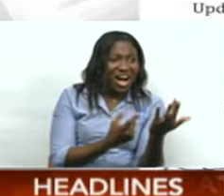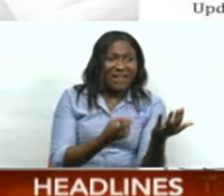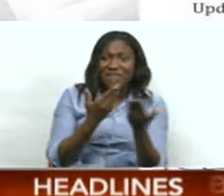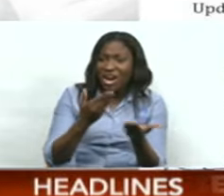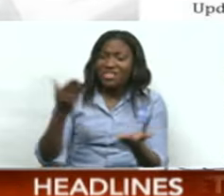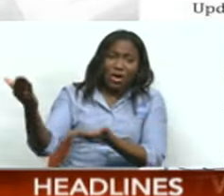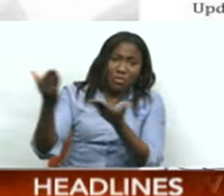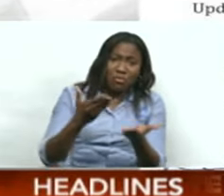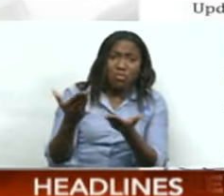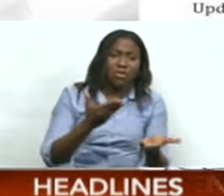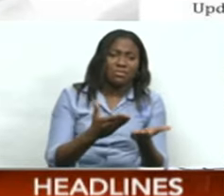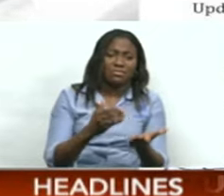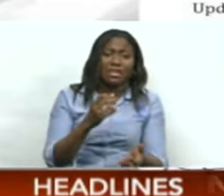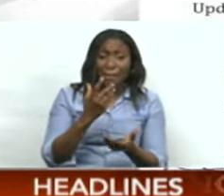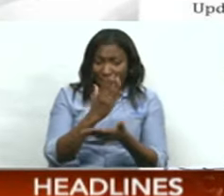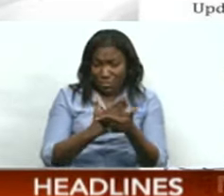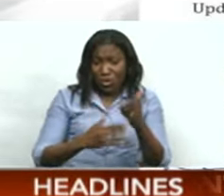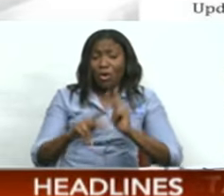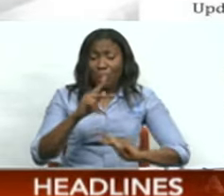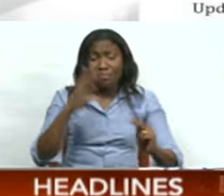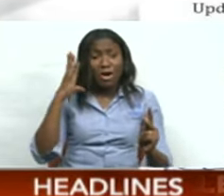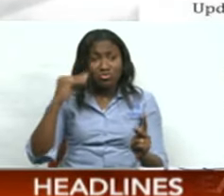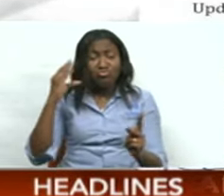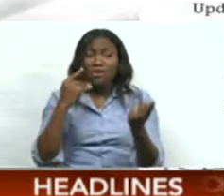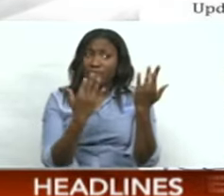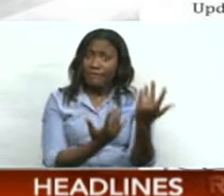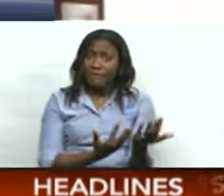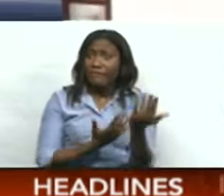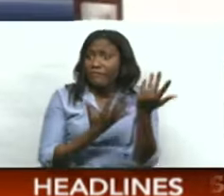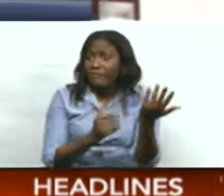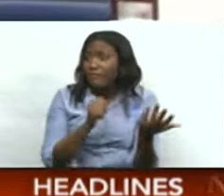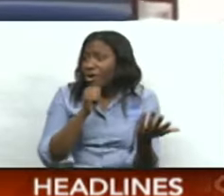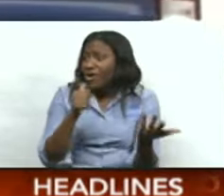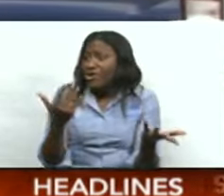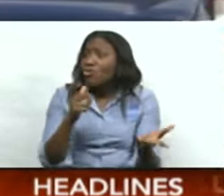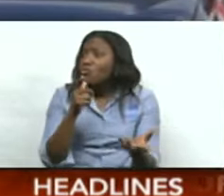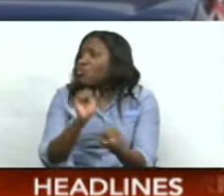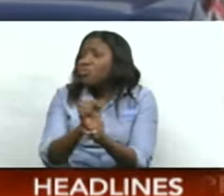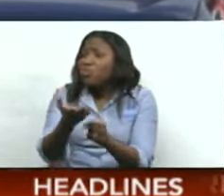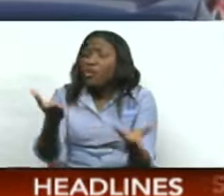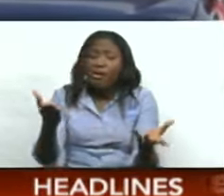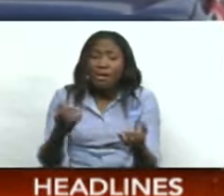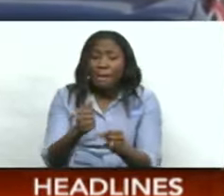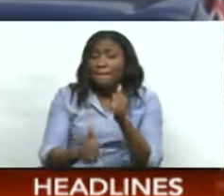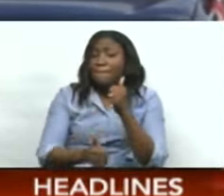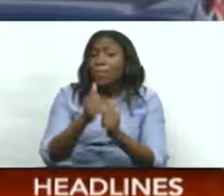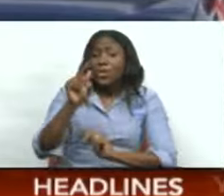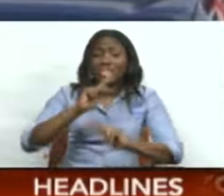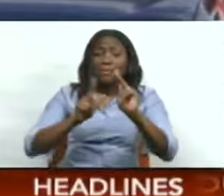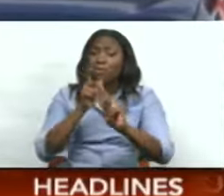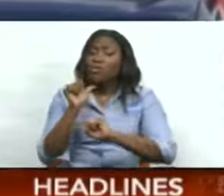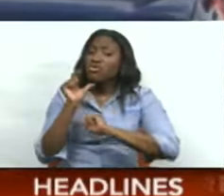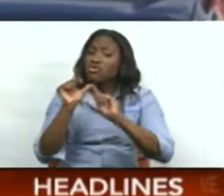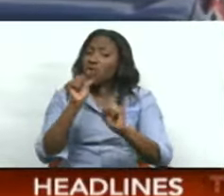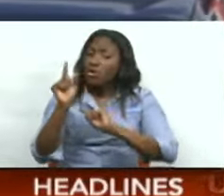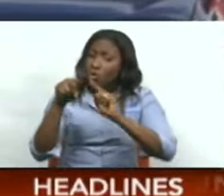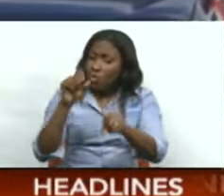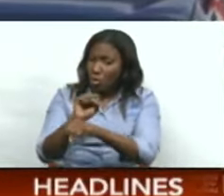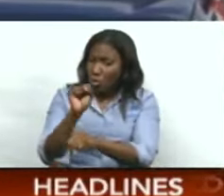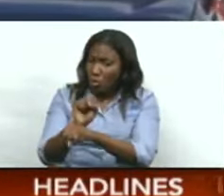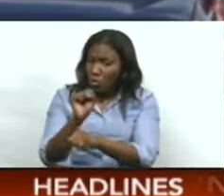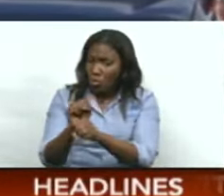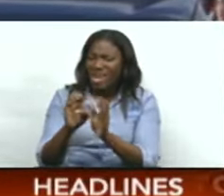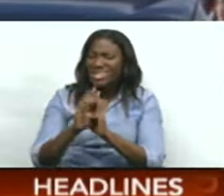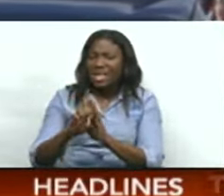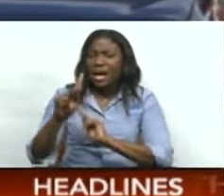experiencing interruptions to operations. Alexander said this was because most of the people who did not turn up for work were equipment